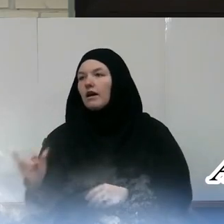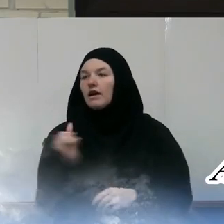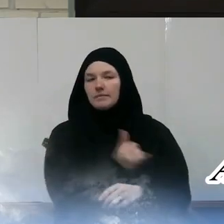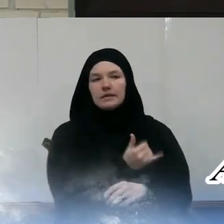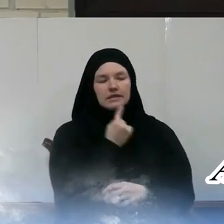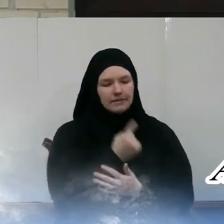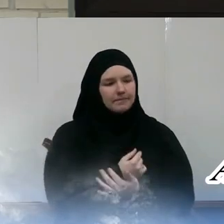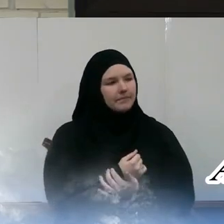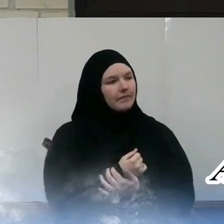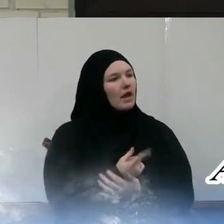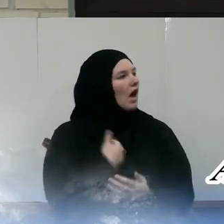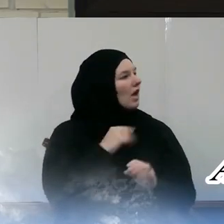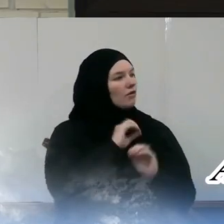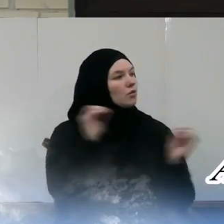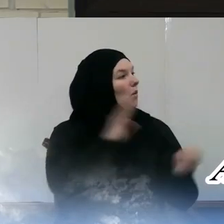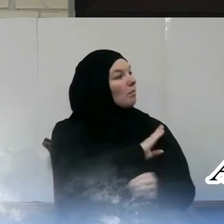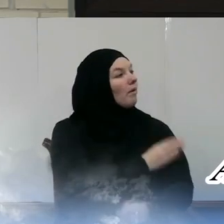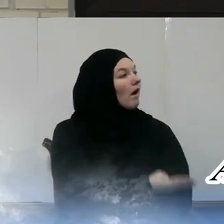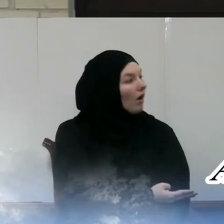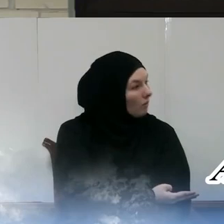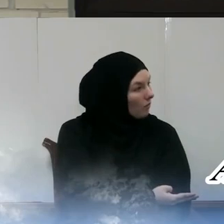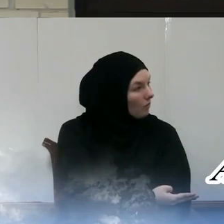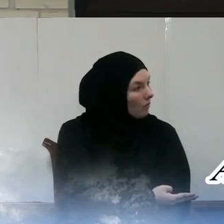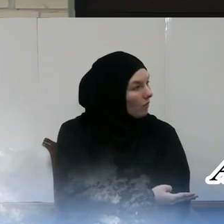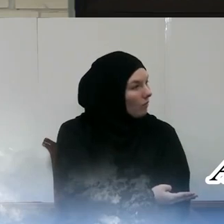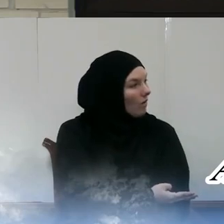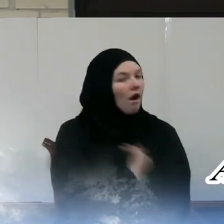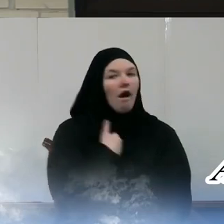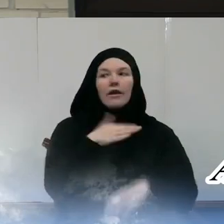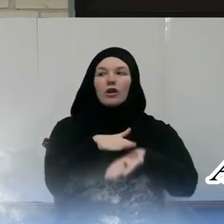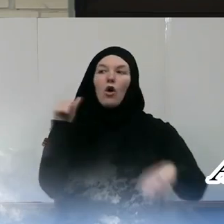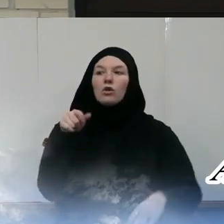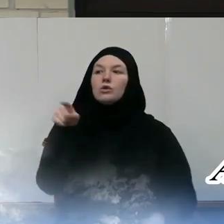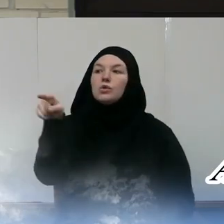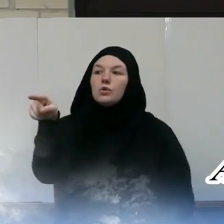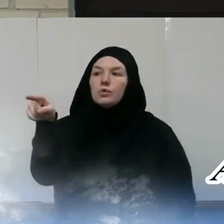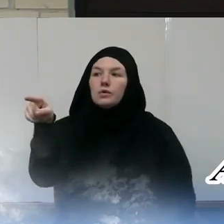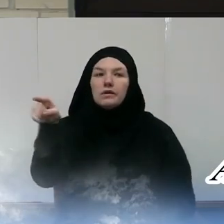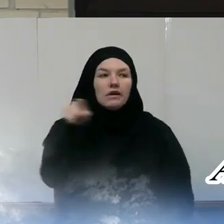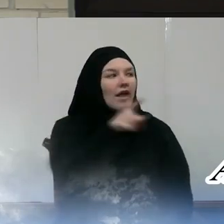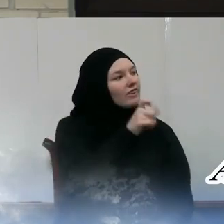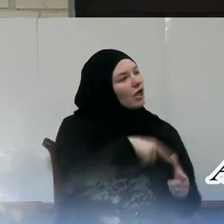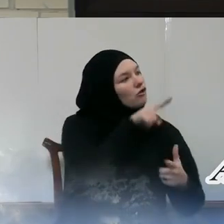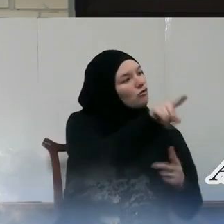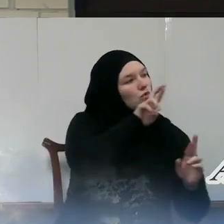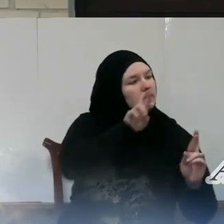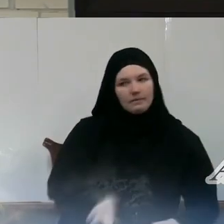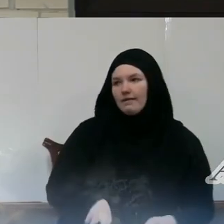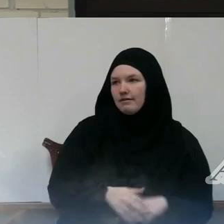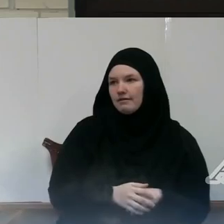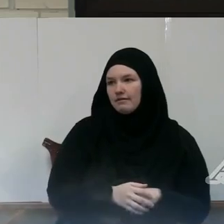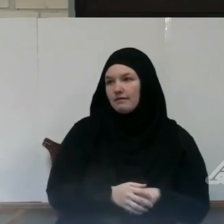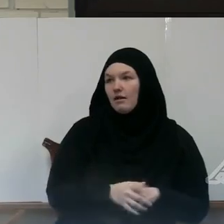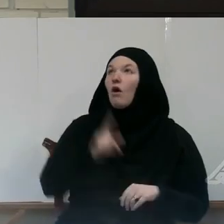I had no power over you except that I called you and you responded to me. So Allah